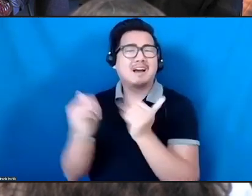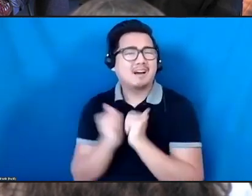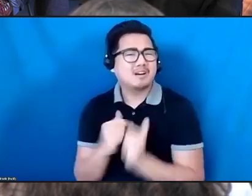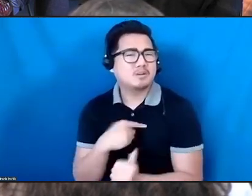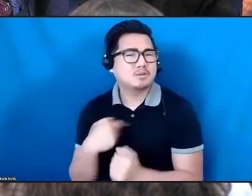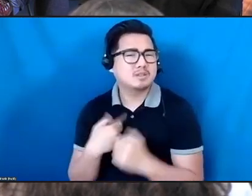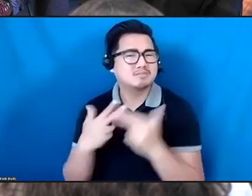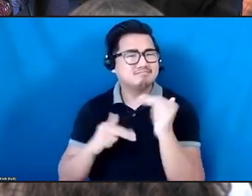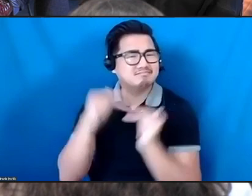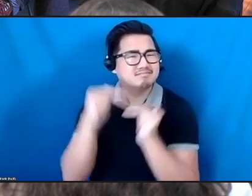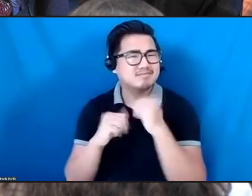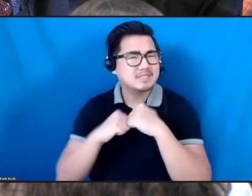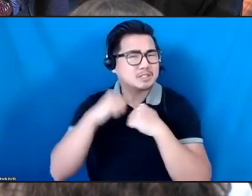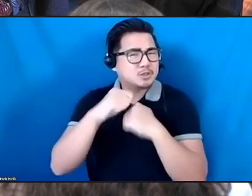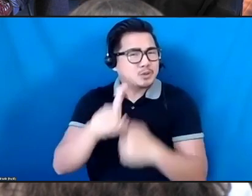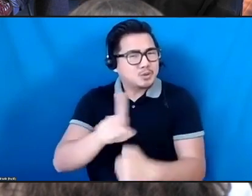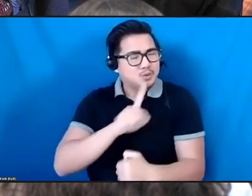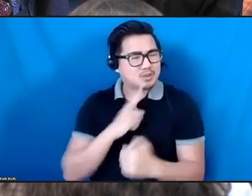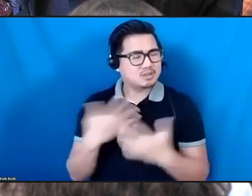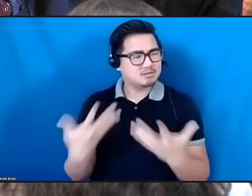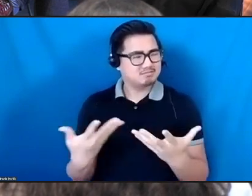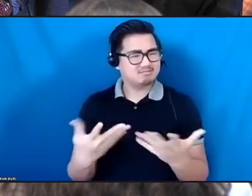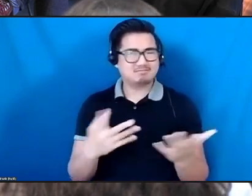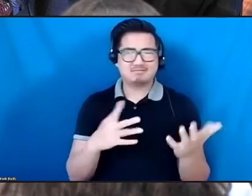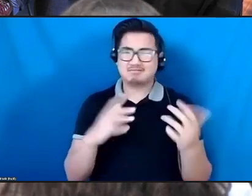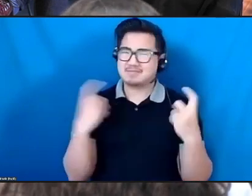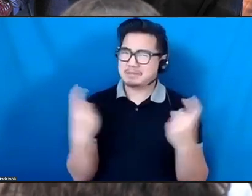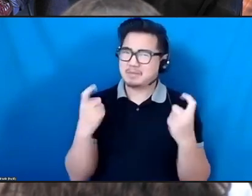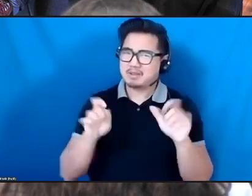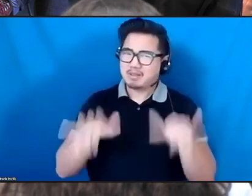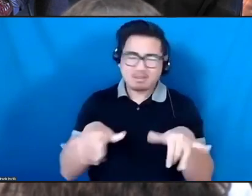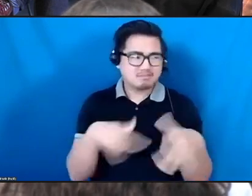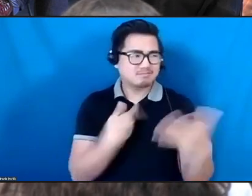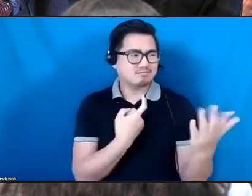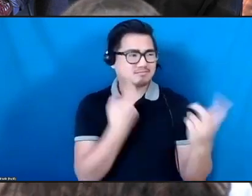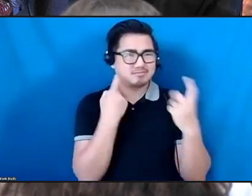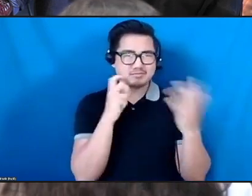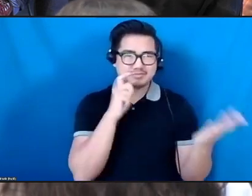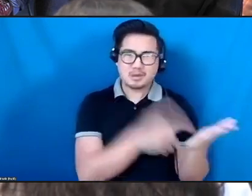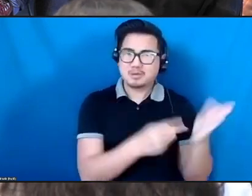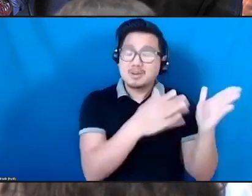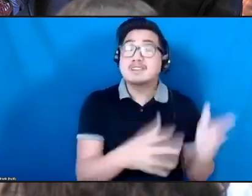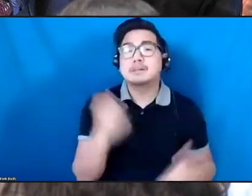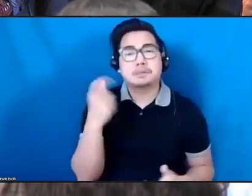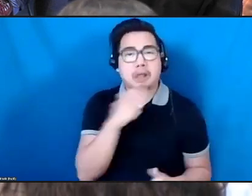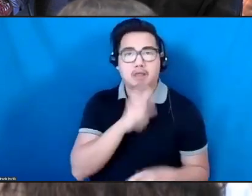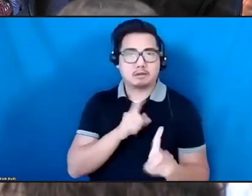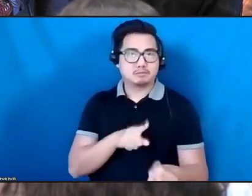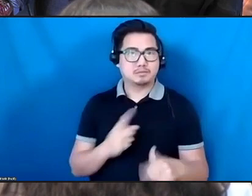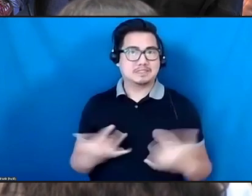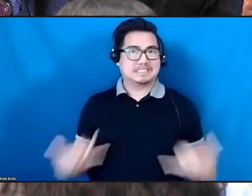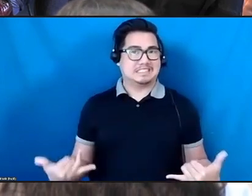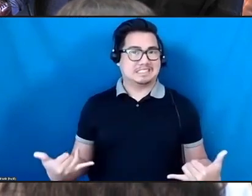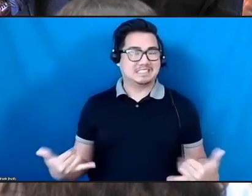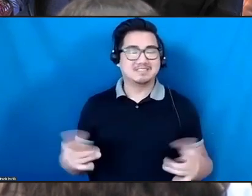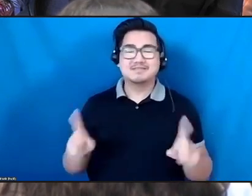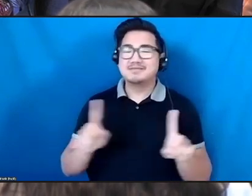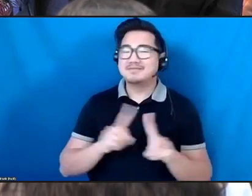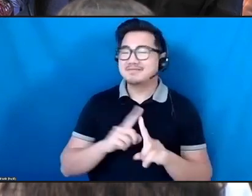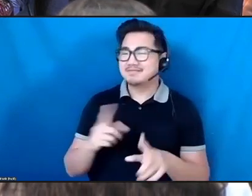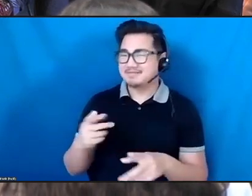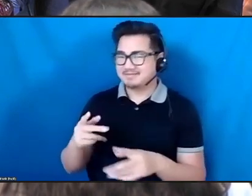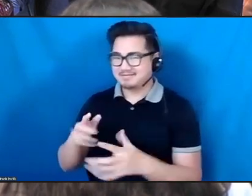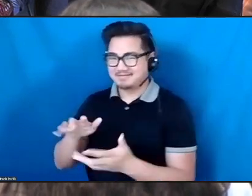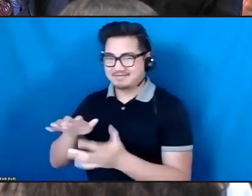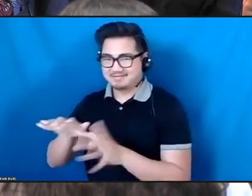celebrate those things that we're all actually trying to do here? And we don't have to answer that question now, but I guess this would be just a good